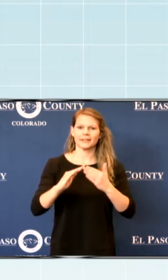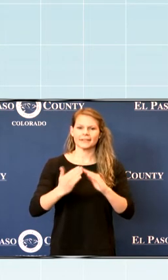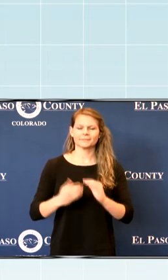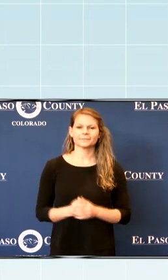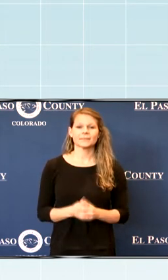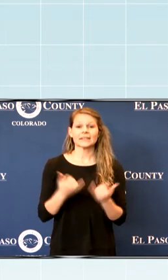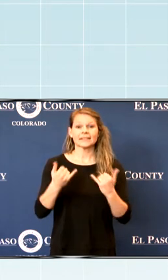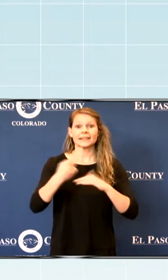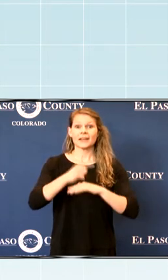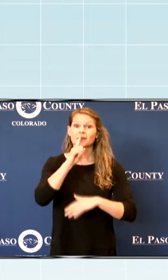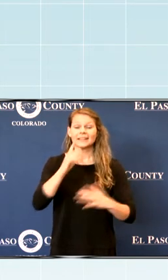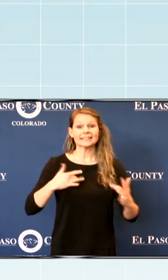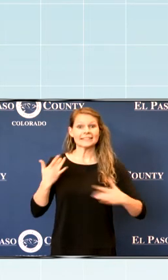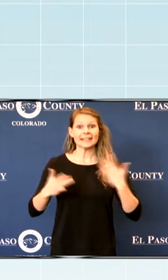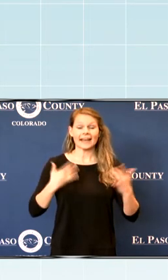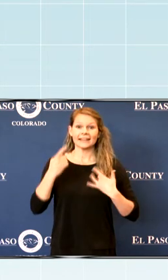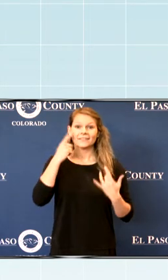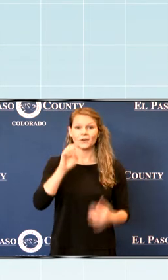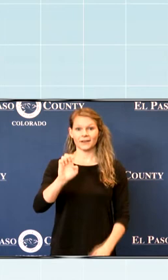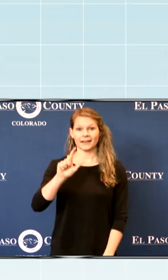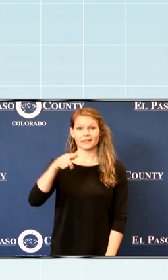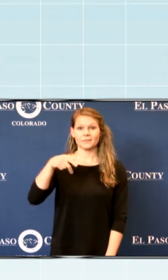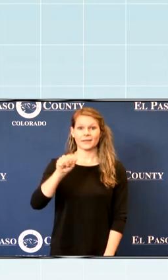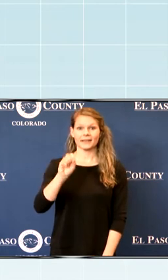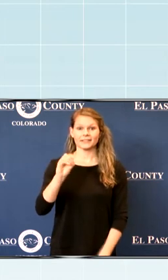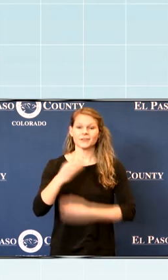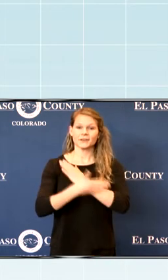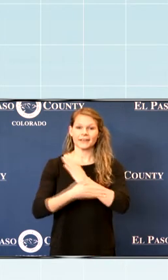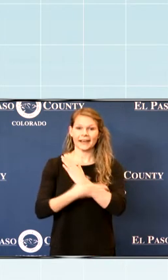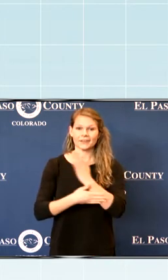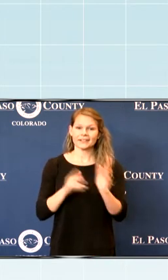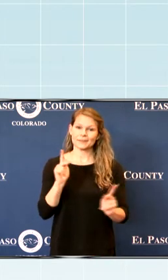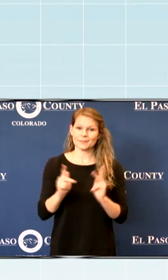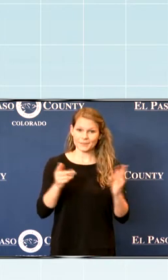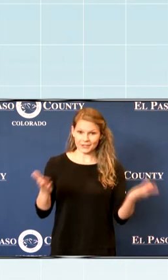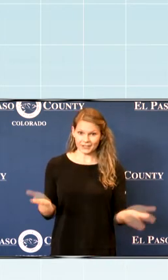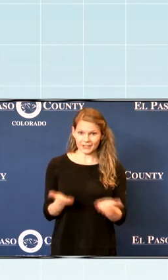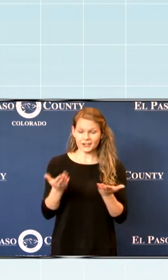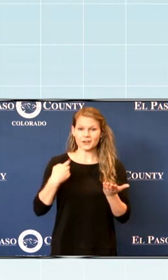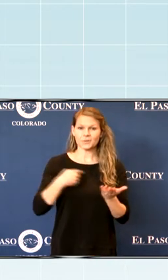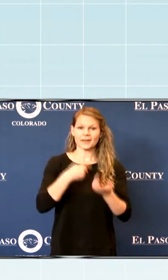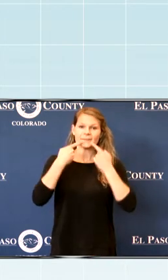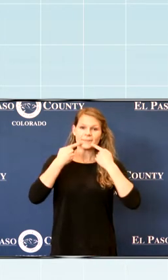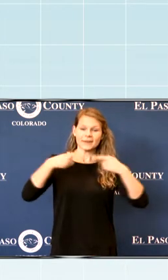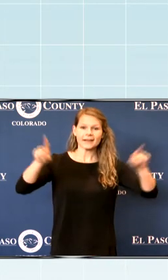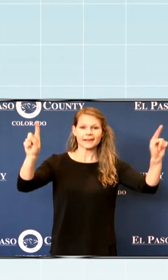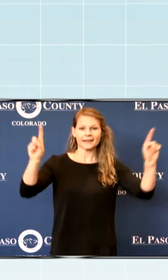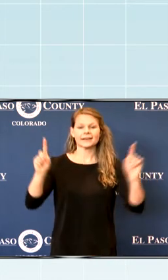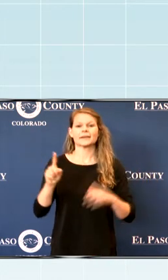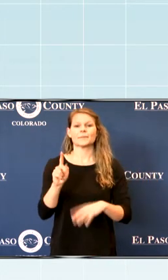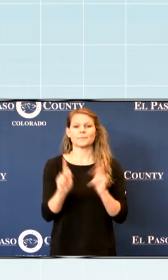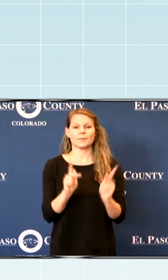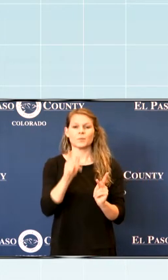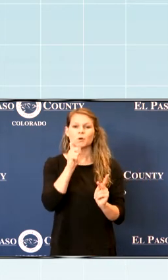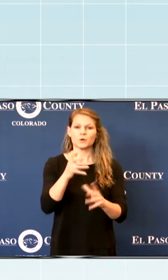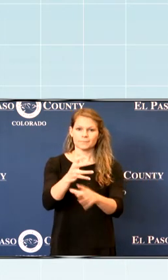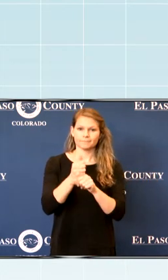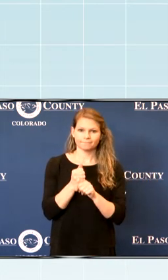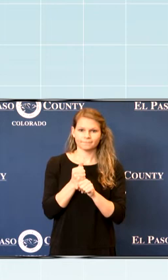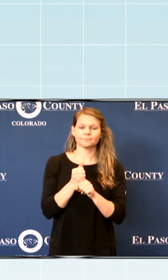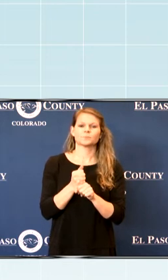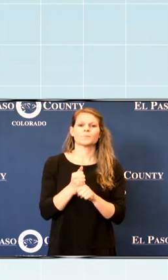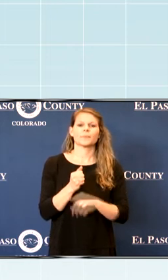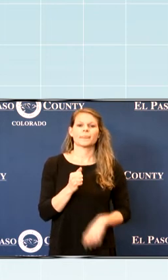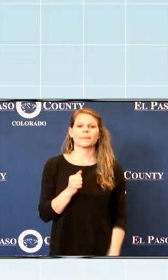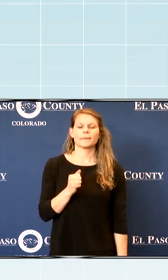Today is an exciting day for El Paso County and our residents as we announce the recipients of more ARPA